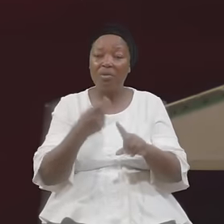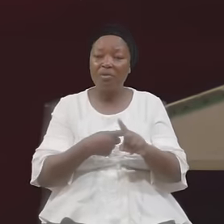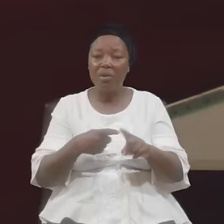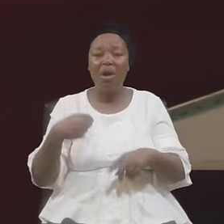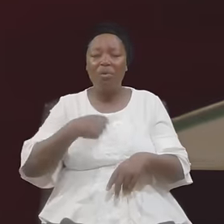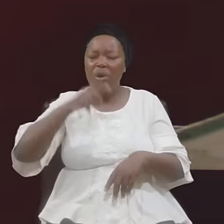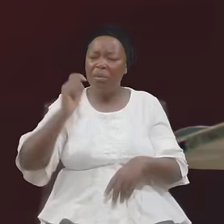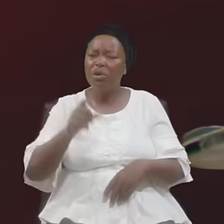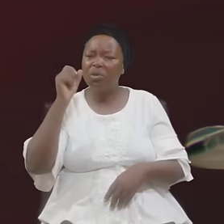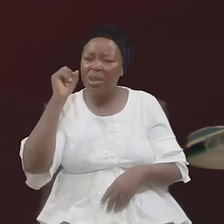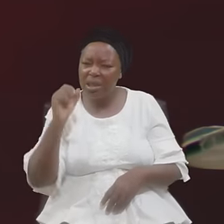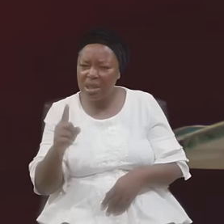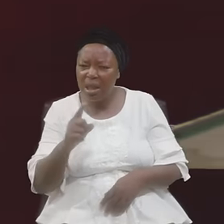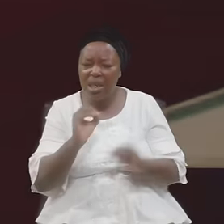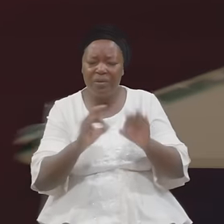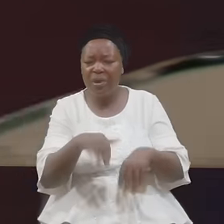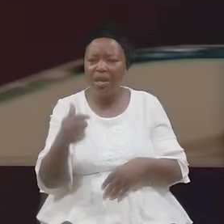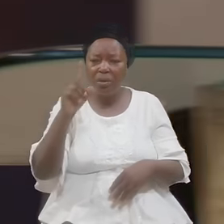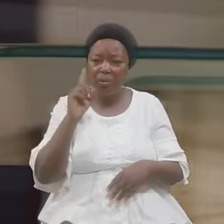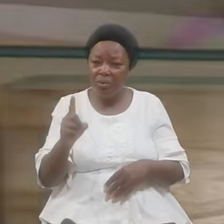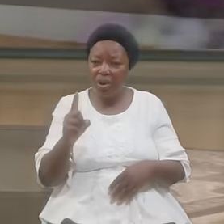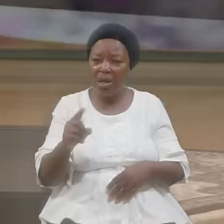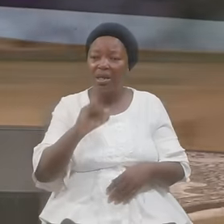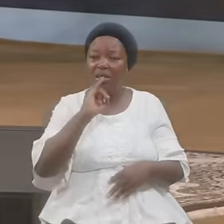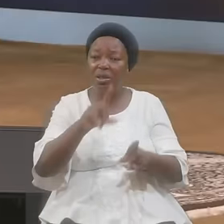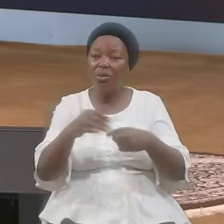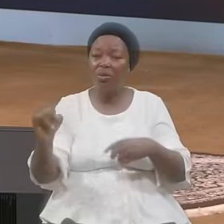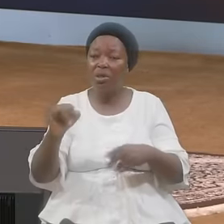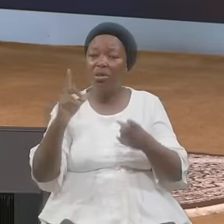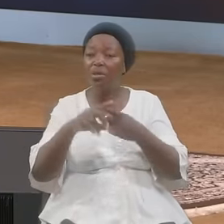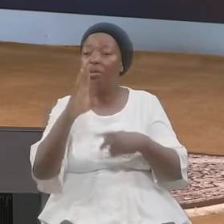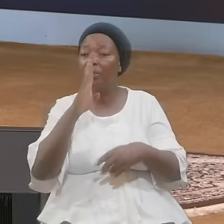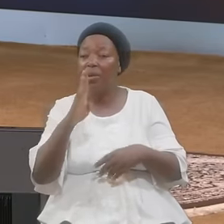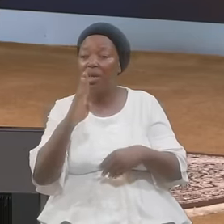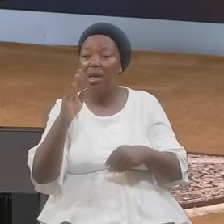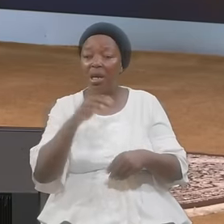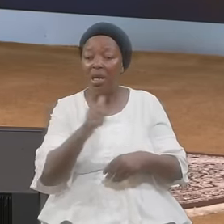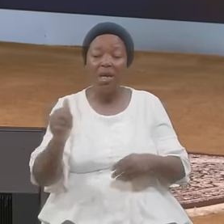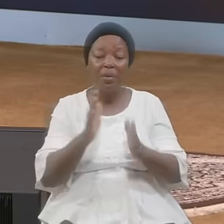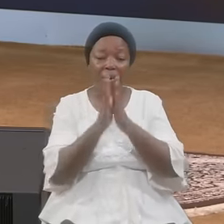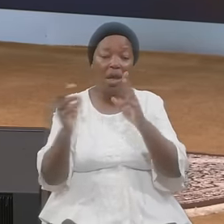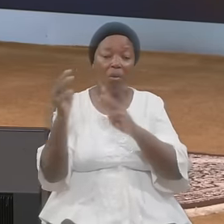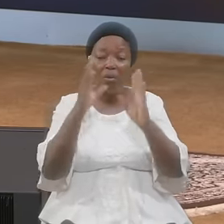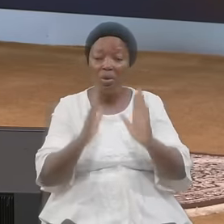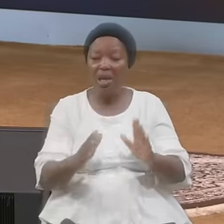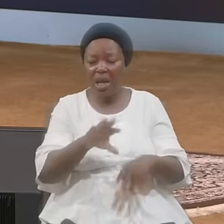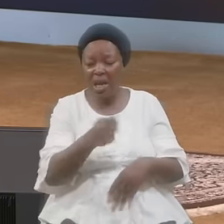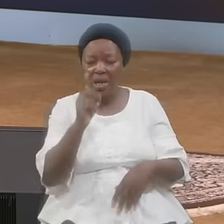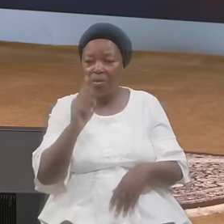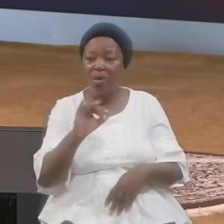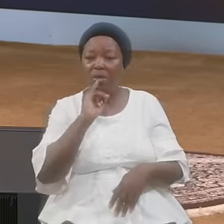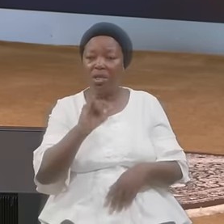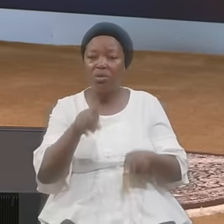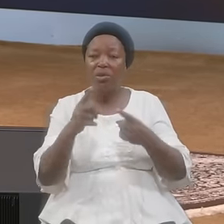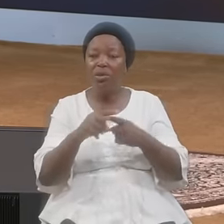Must Understand If Anyone Is Going To Be A Prayer Warrior Anyone Is Going